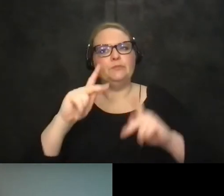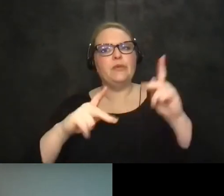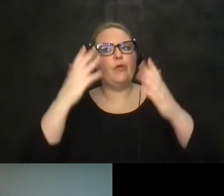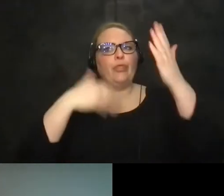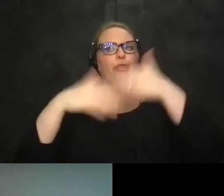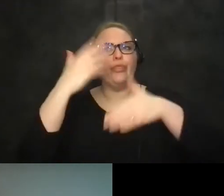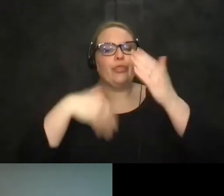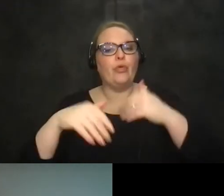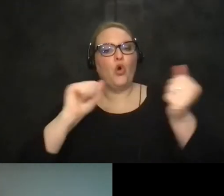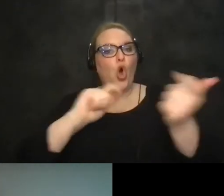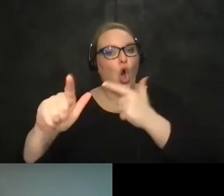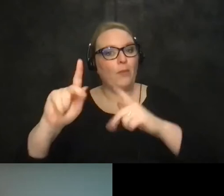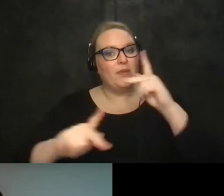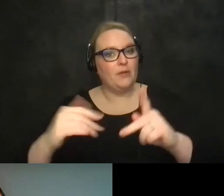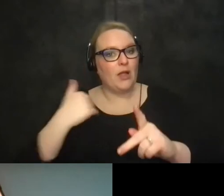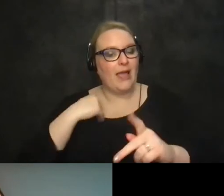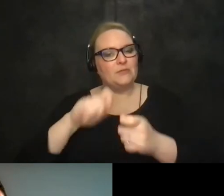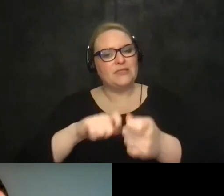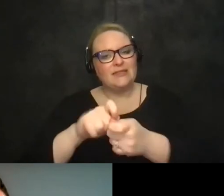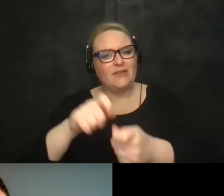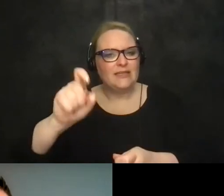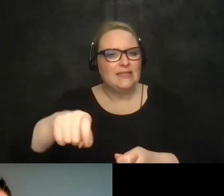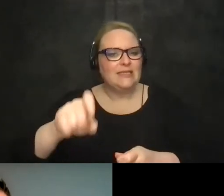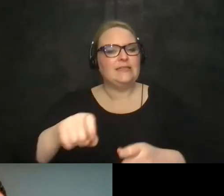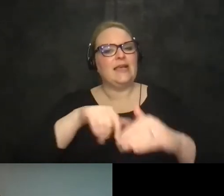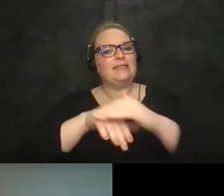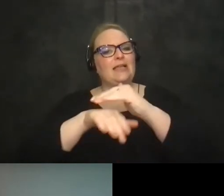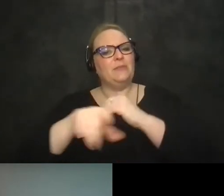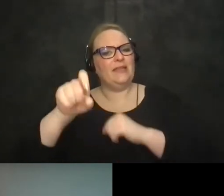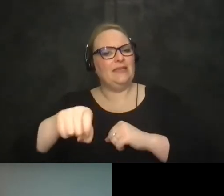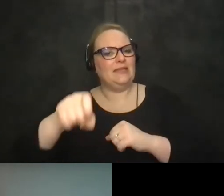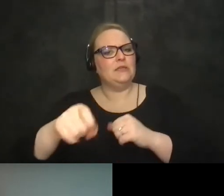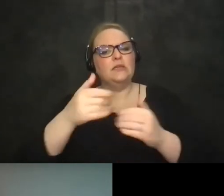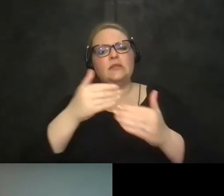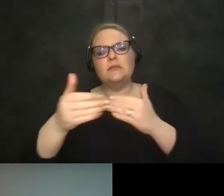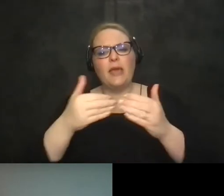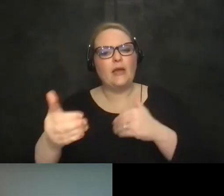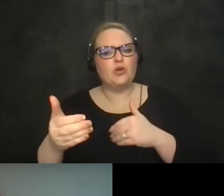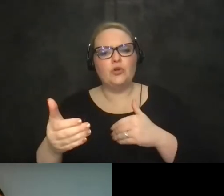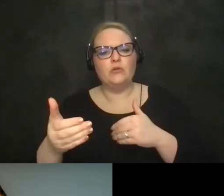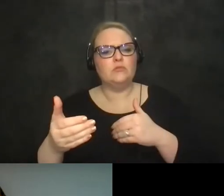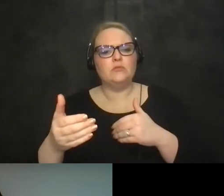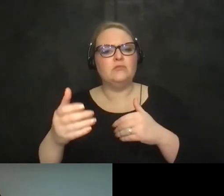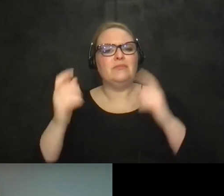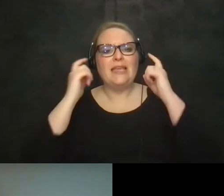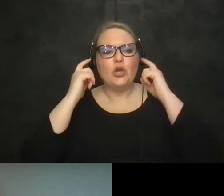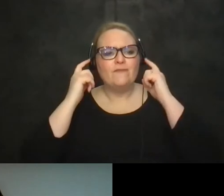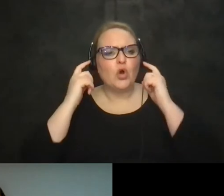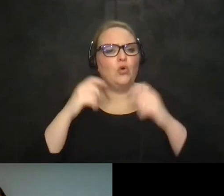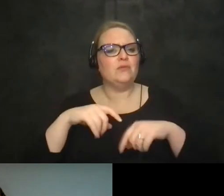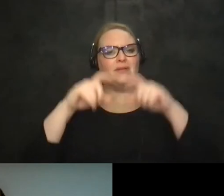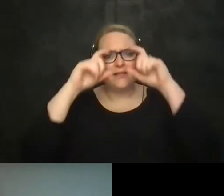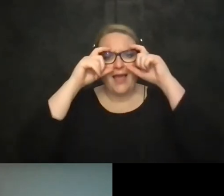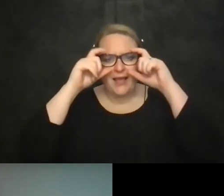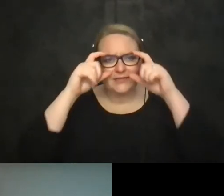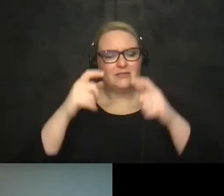everyone has certain needs certain accessibility needs even if it's just um earphones or glasses even just